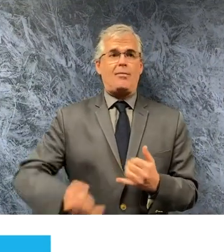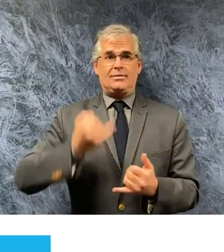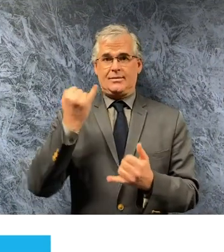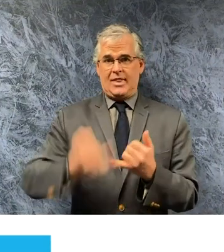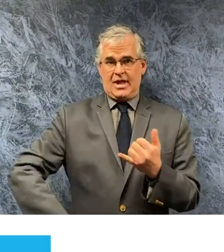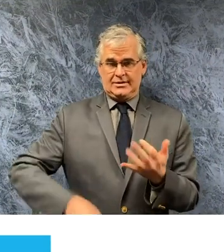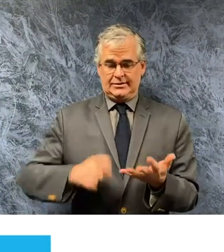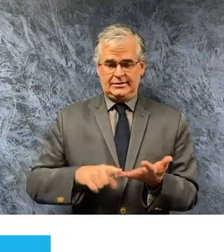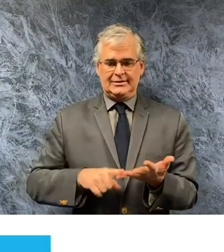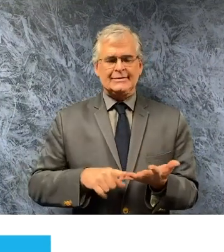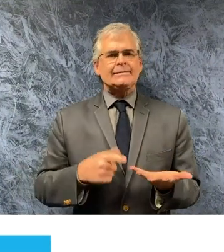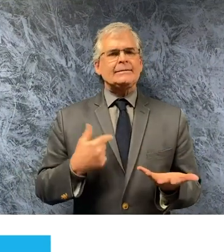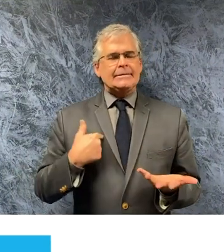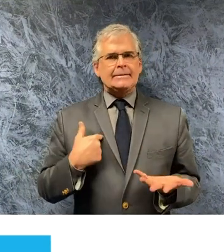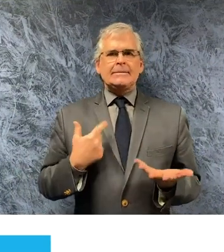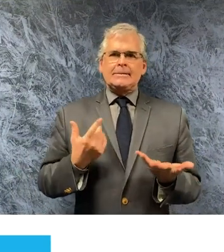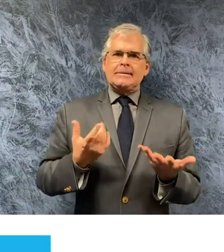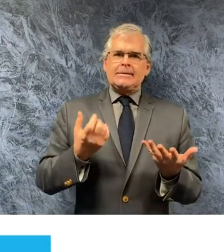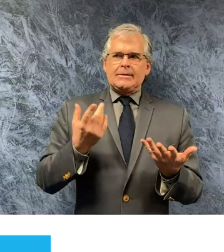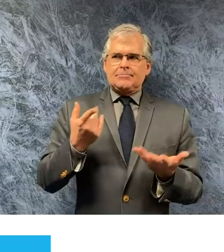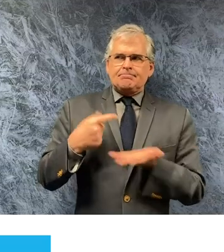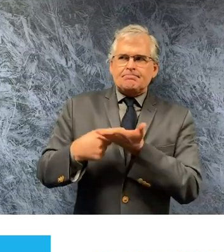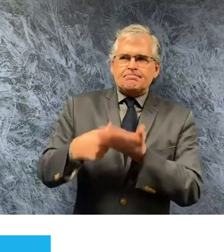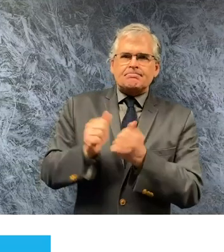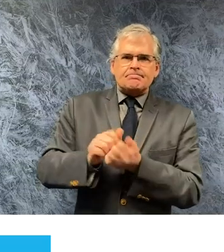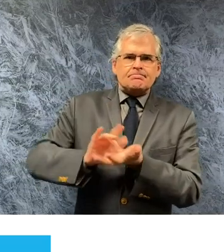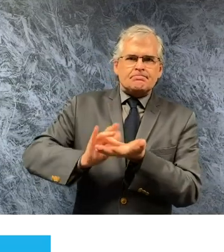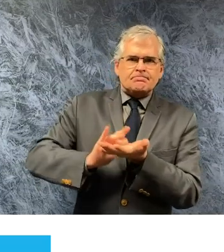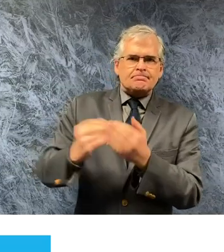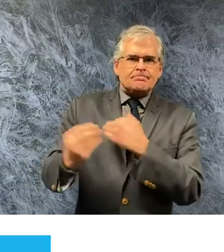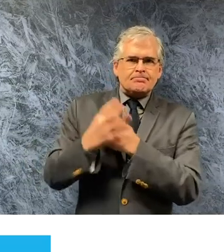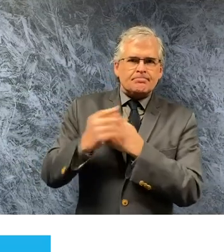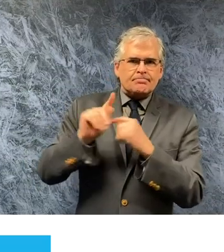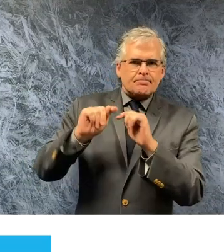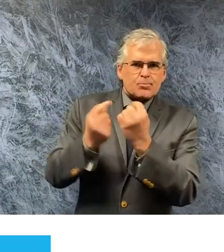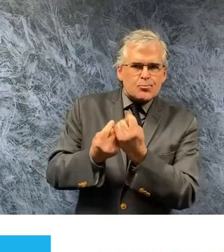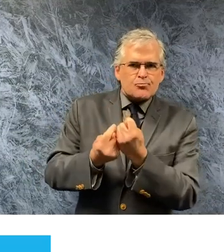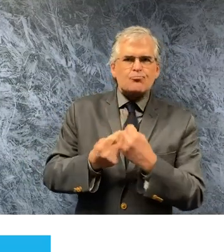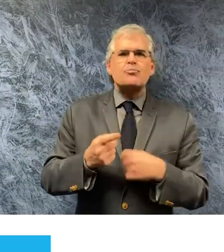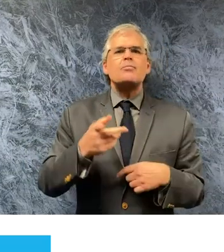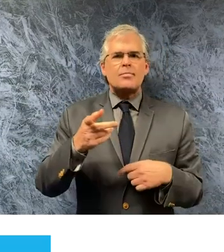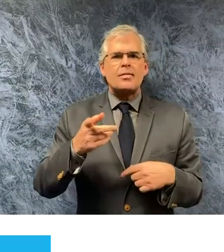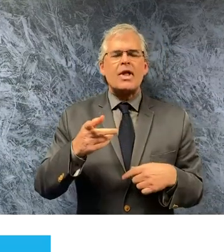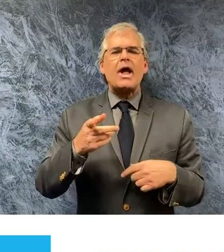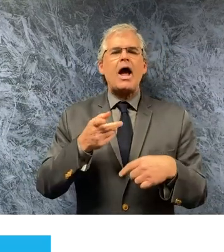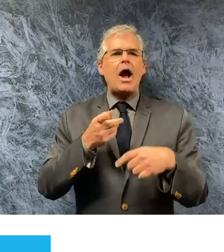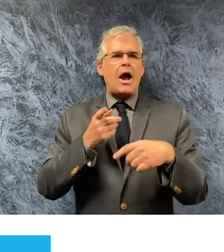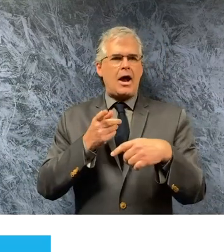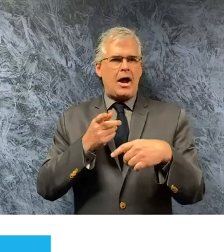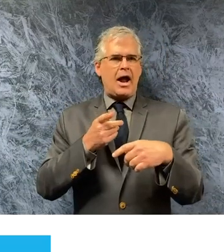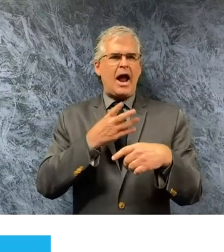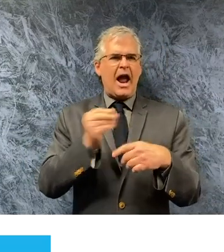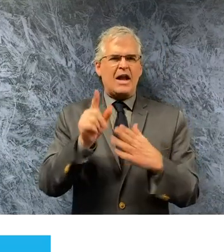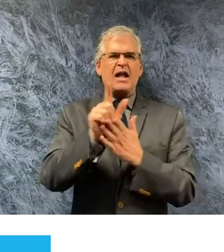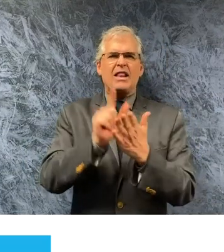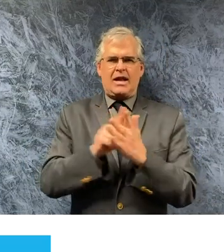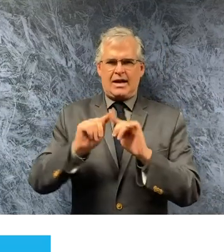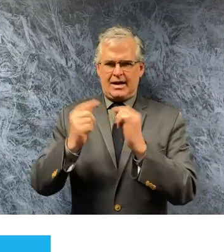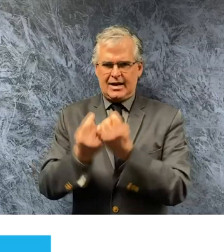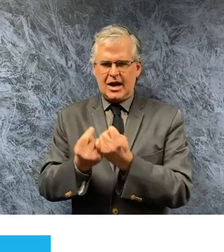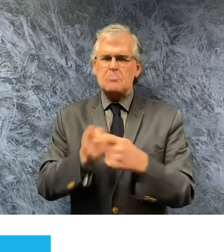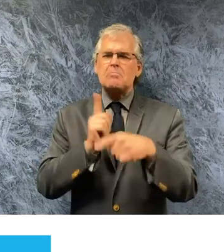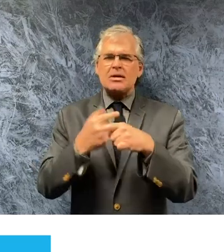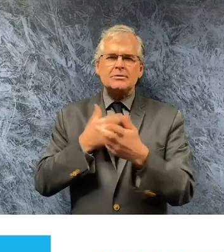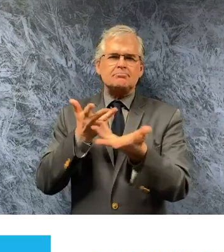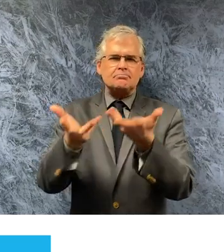thoughtful discussion and guidance from the medical advisory team my legal team and faith leaders from across the state i have decided